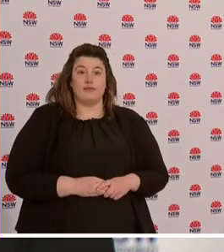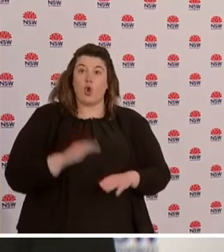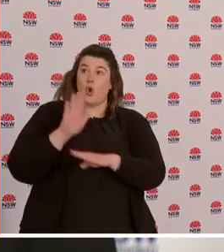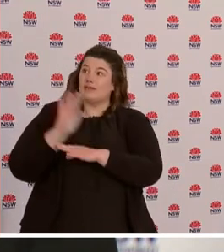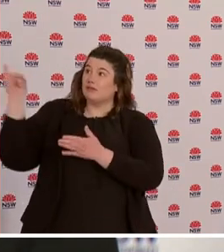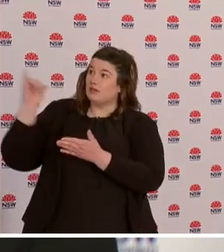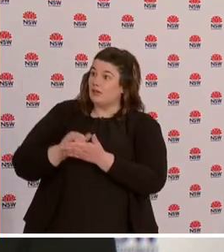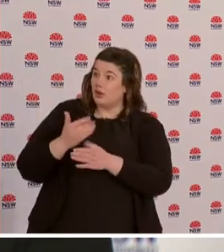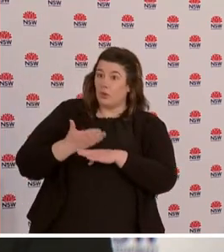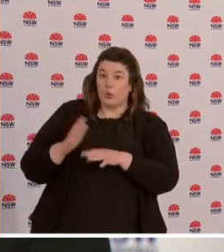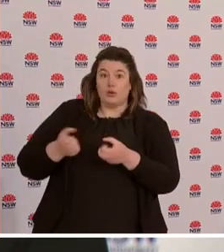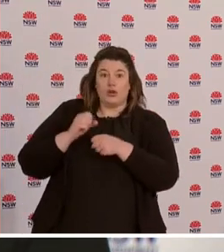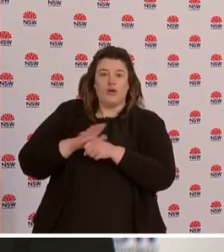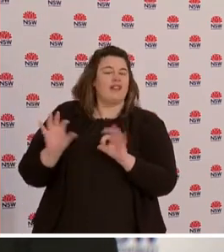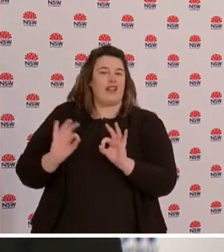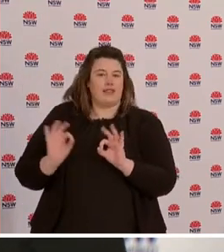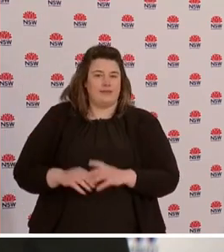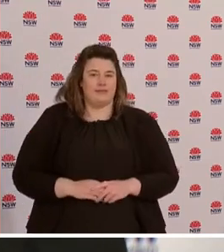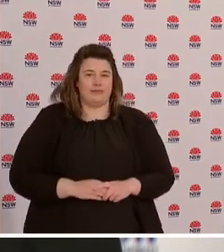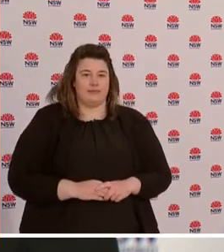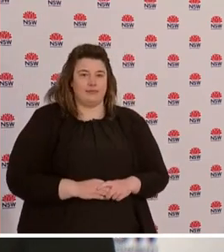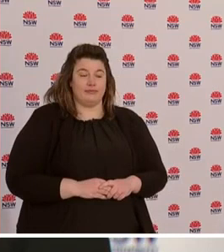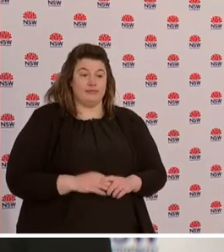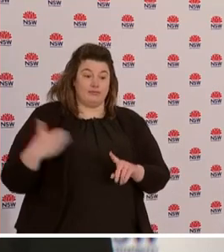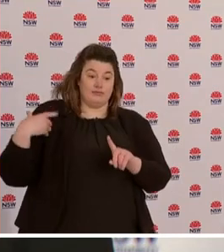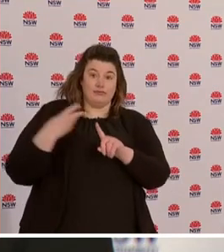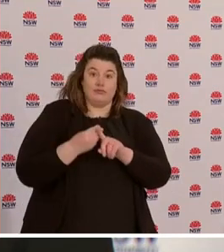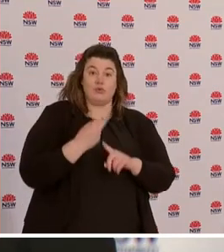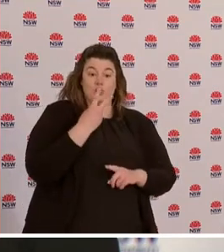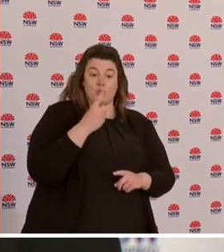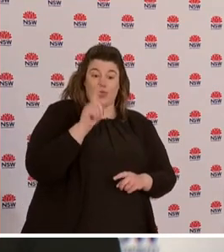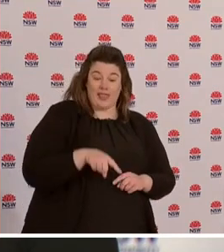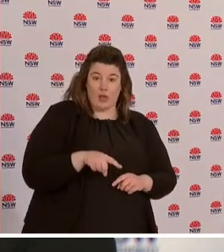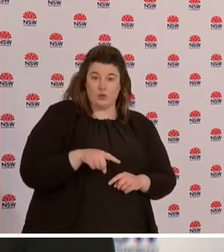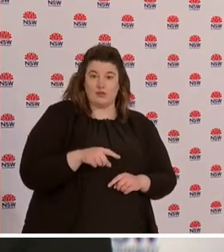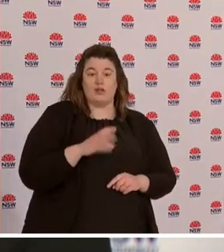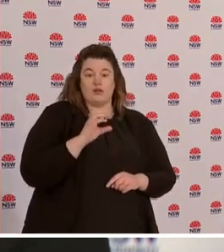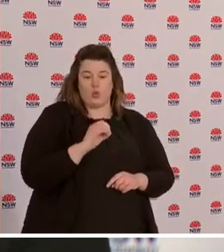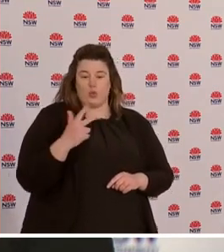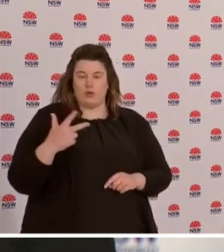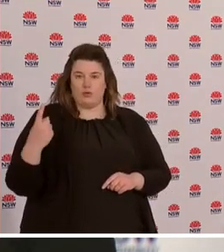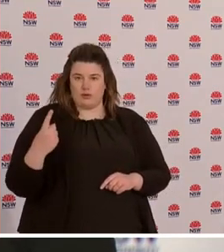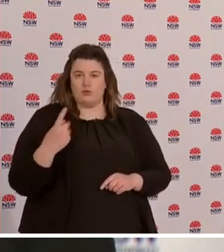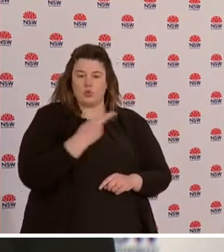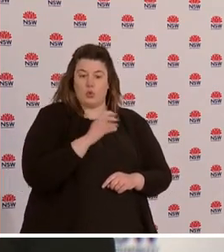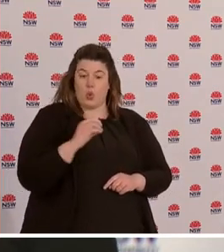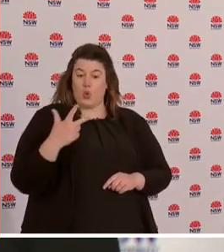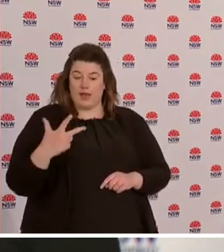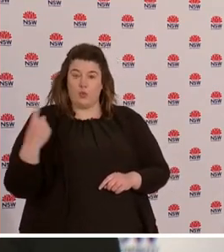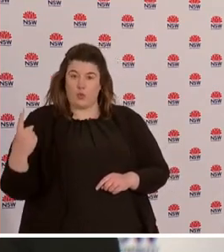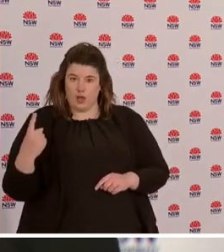the same period. There have now been 2,081 cases associated with this outbreak since the 16th of June